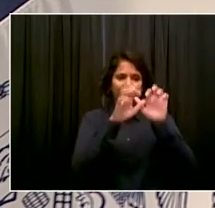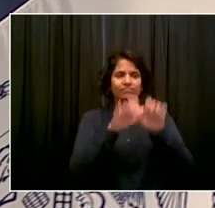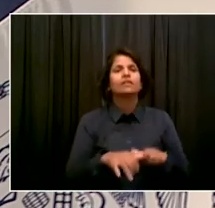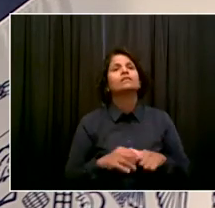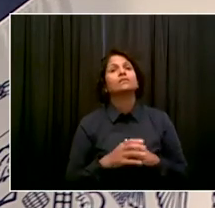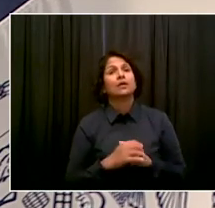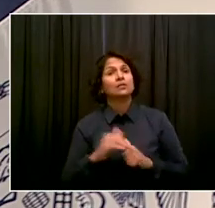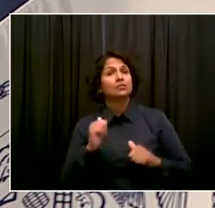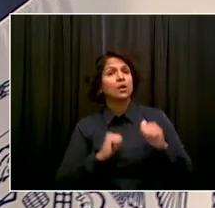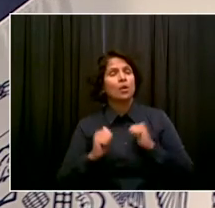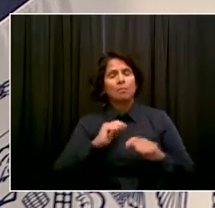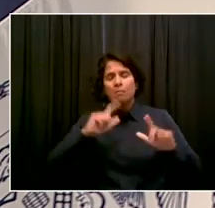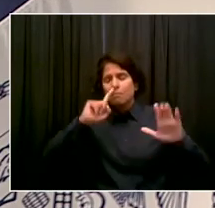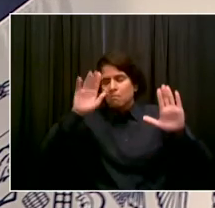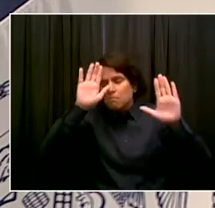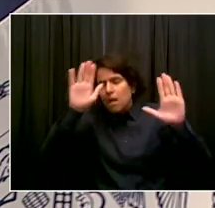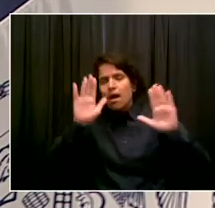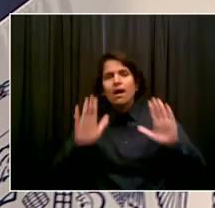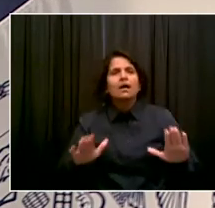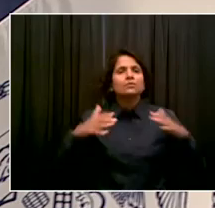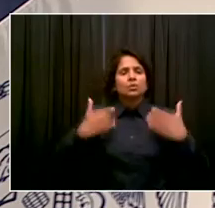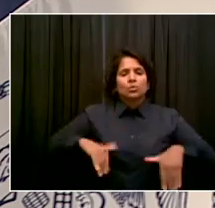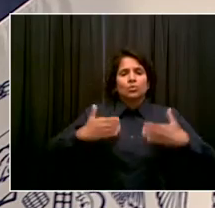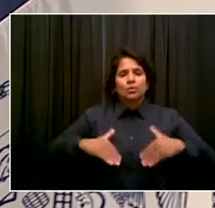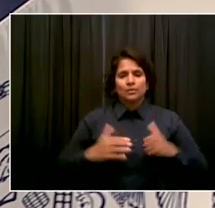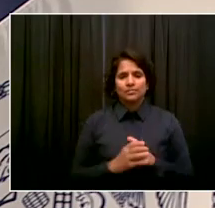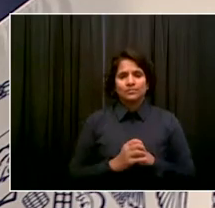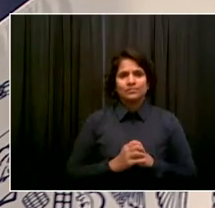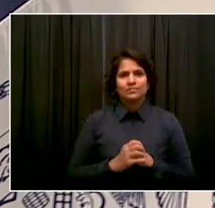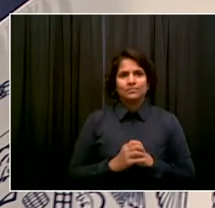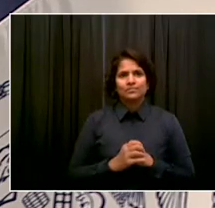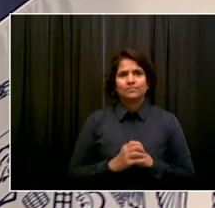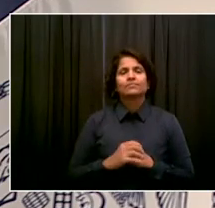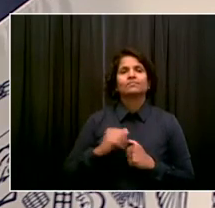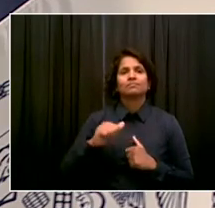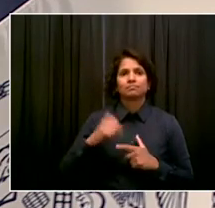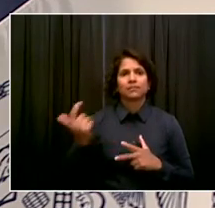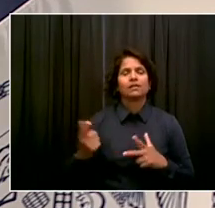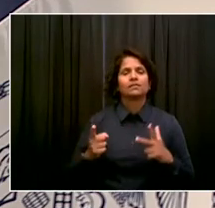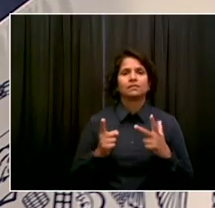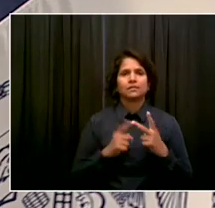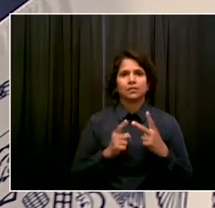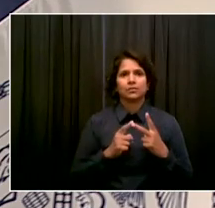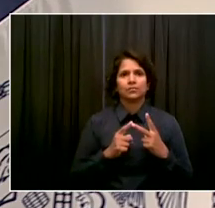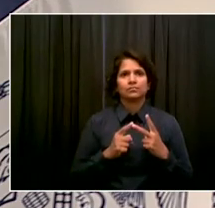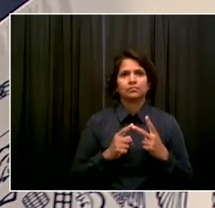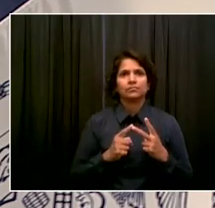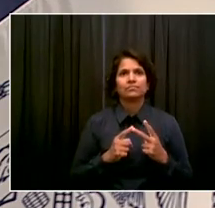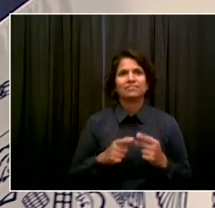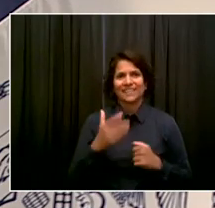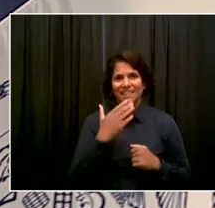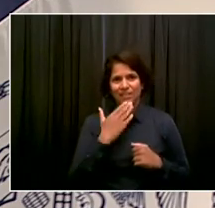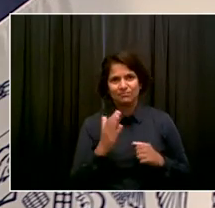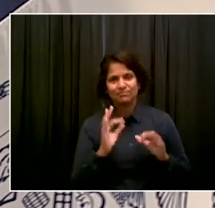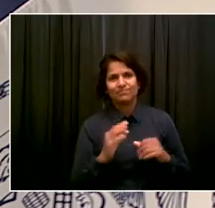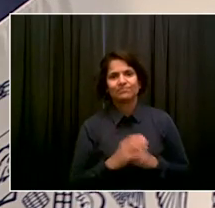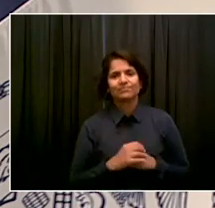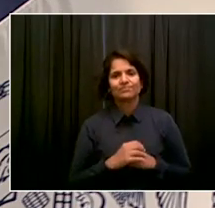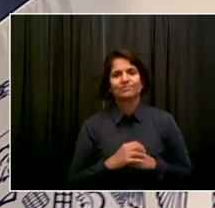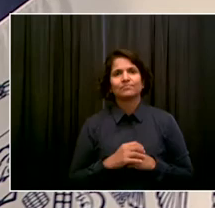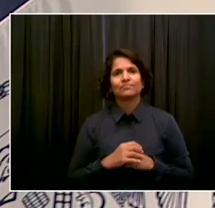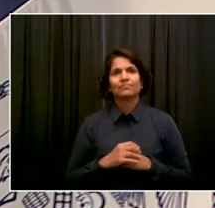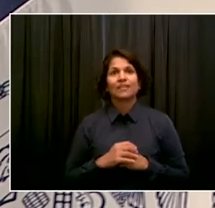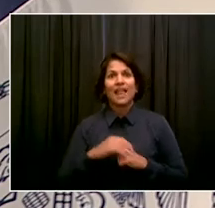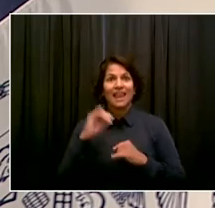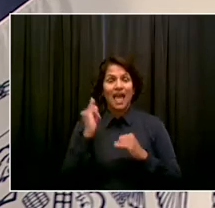Go ahead, Linda. Thank you very much, Mr. Mayor. You good? Okay. Last question for today goes to